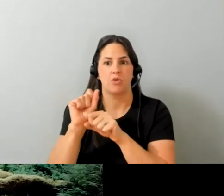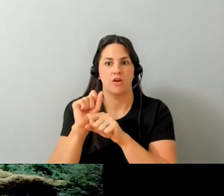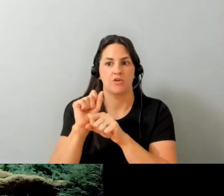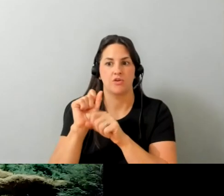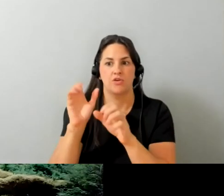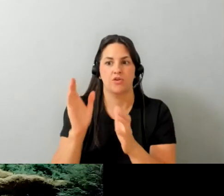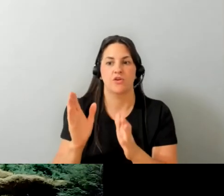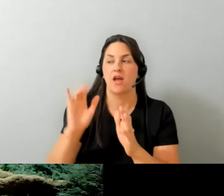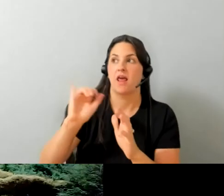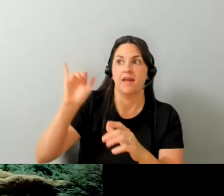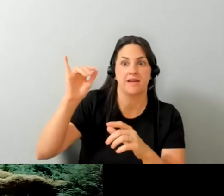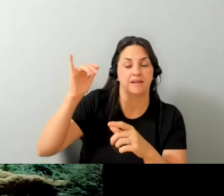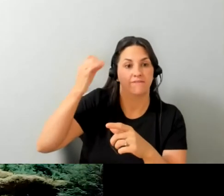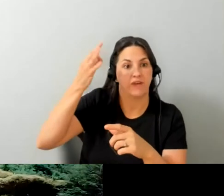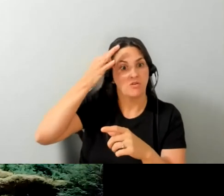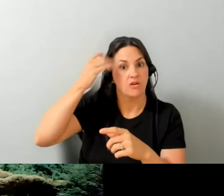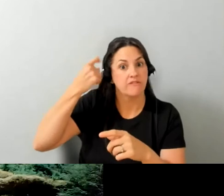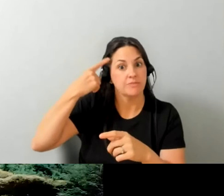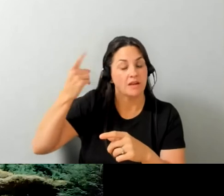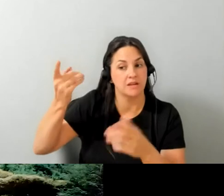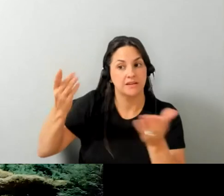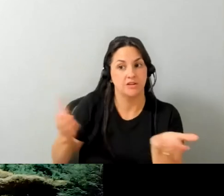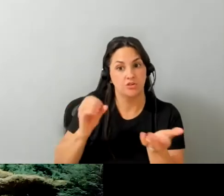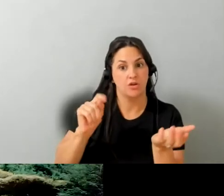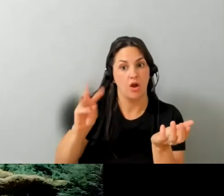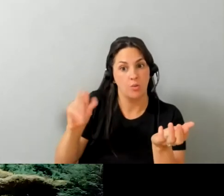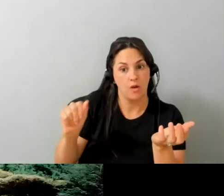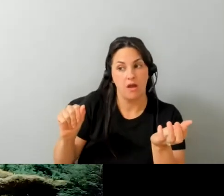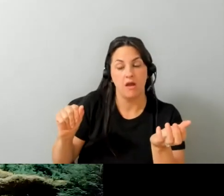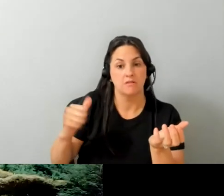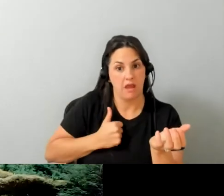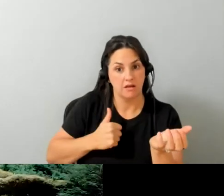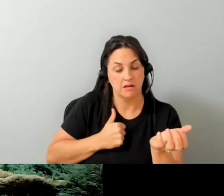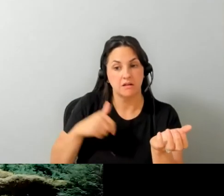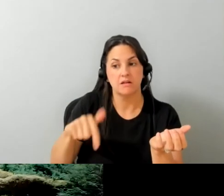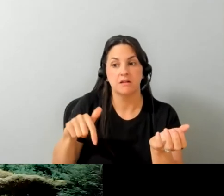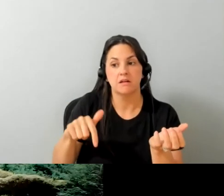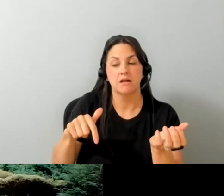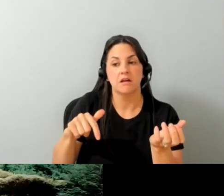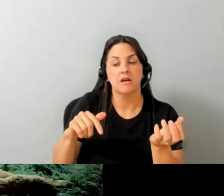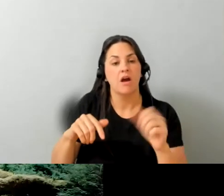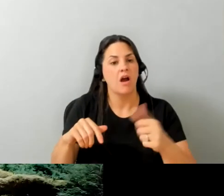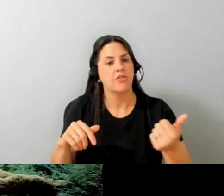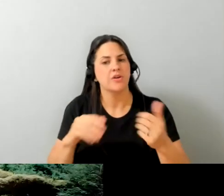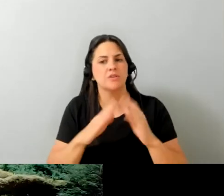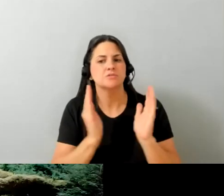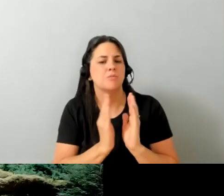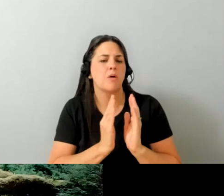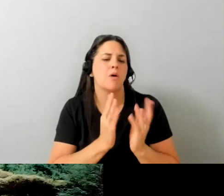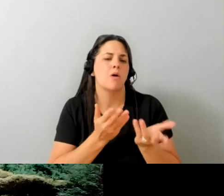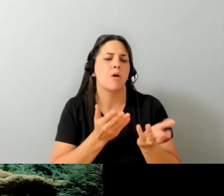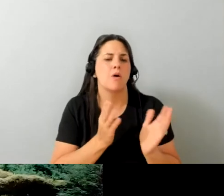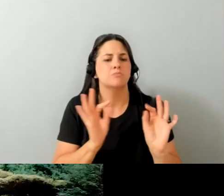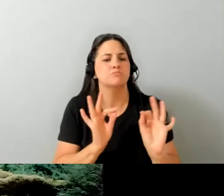of canada because we're here in ottawa uh but also with uh you know the smallest uh kind of mom and pops and and uh